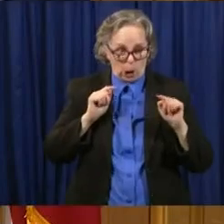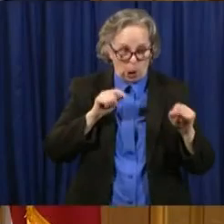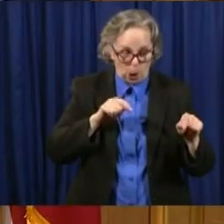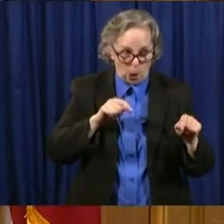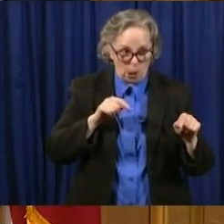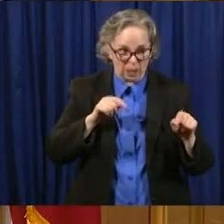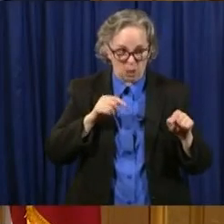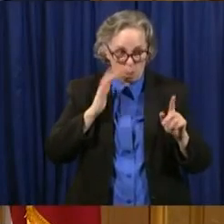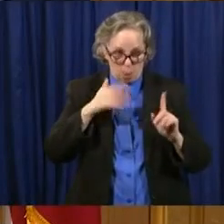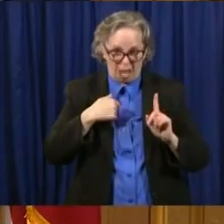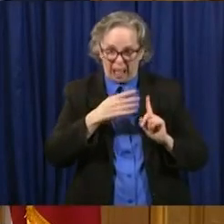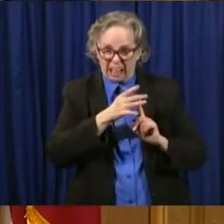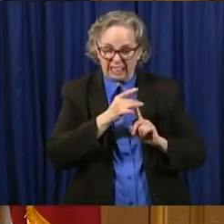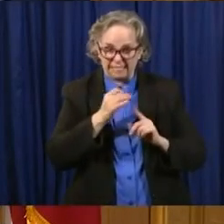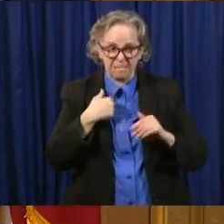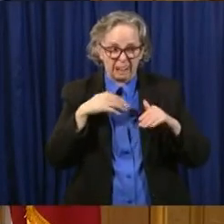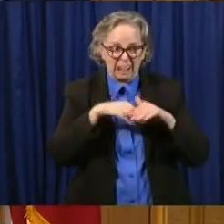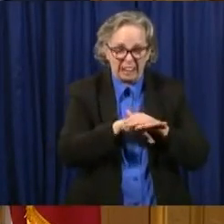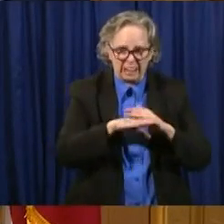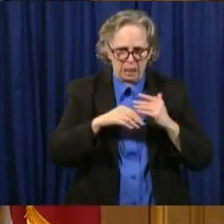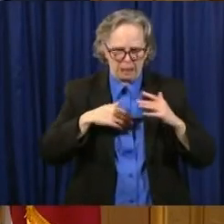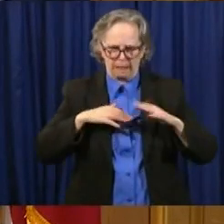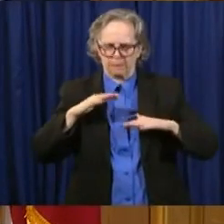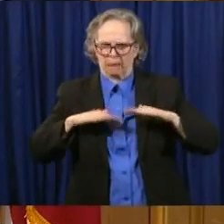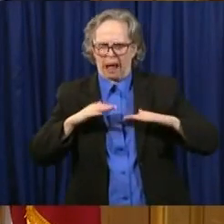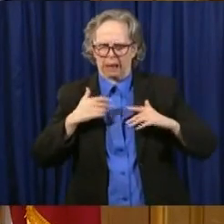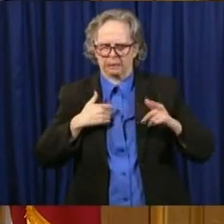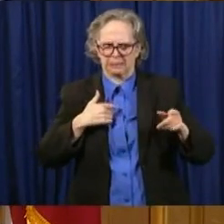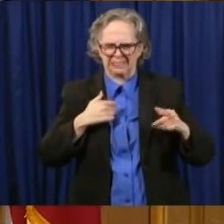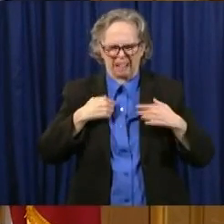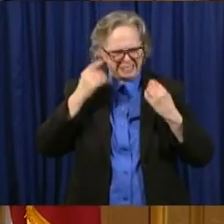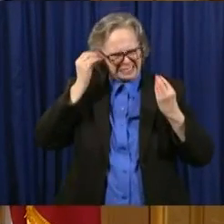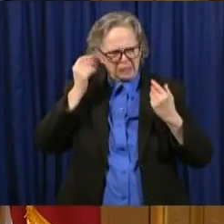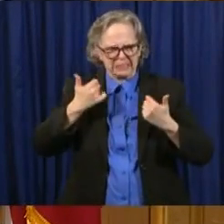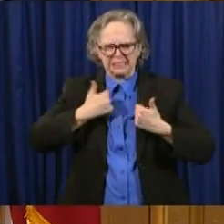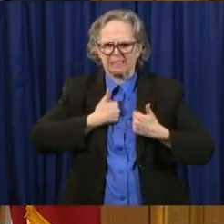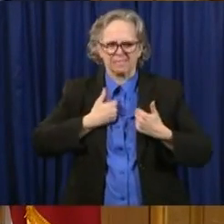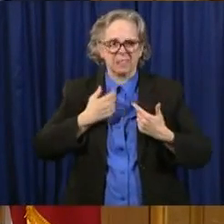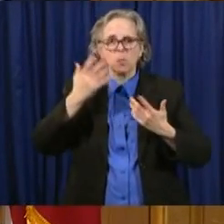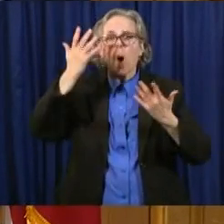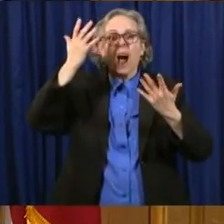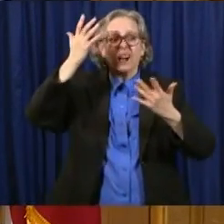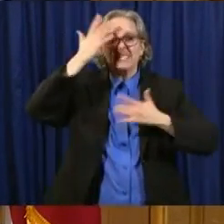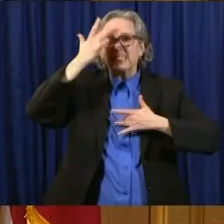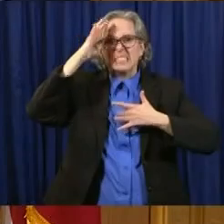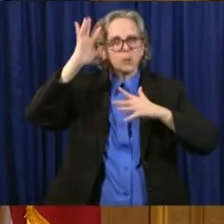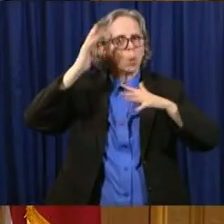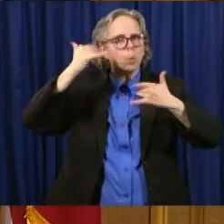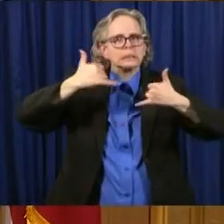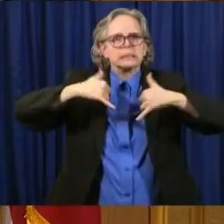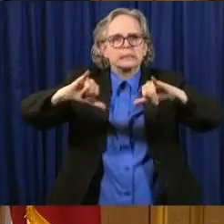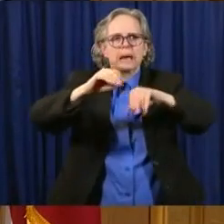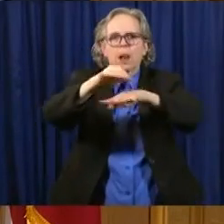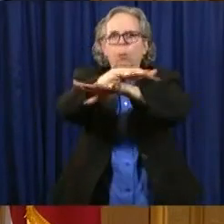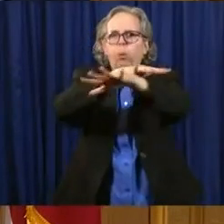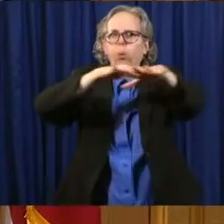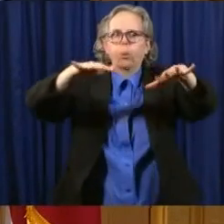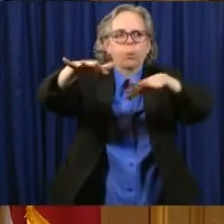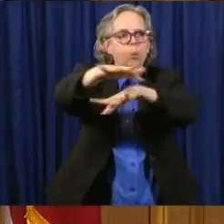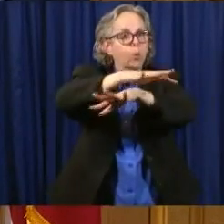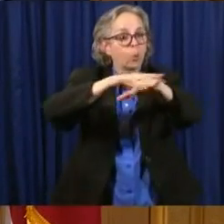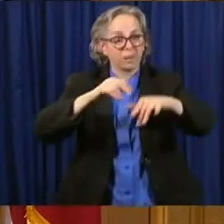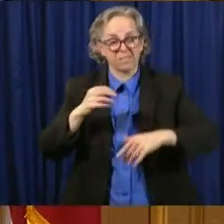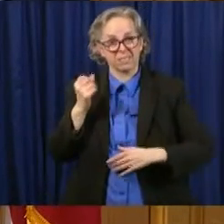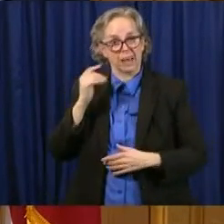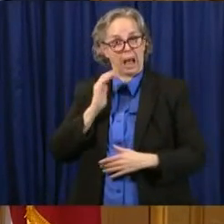-19, because it's still going to, it's still going to be out there. Now, our job, uh, is to do everything we can